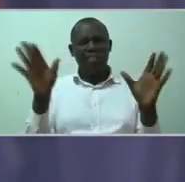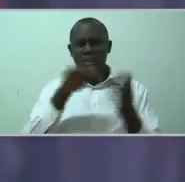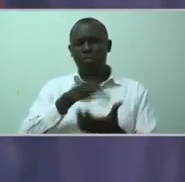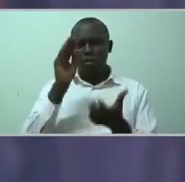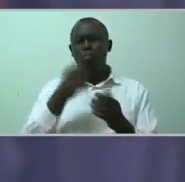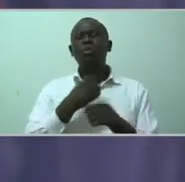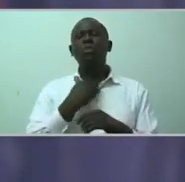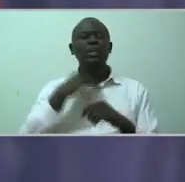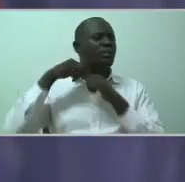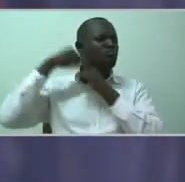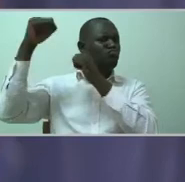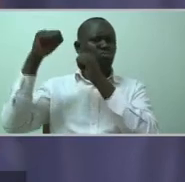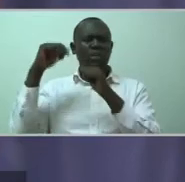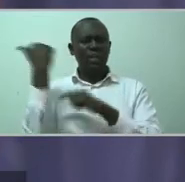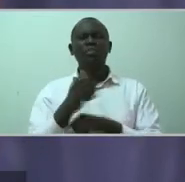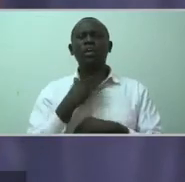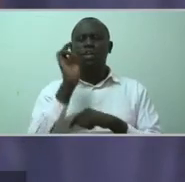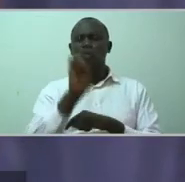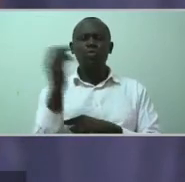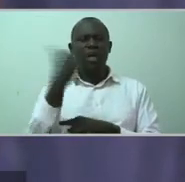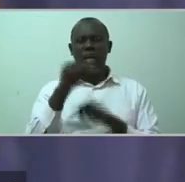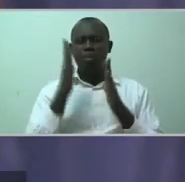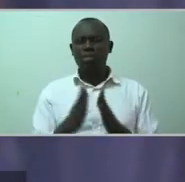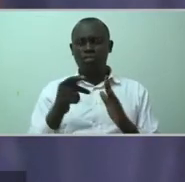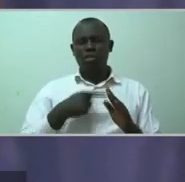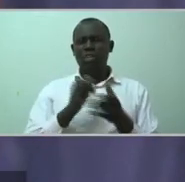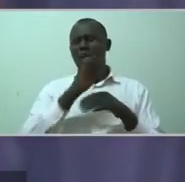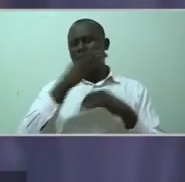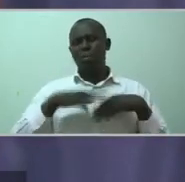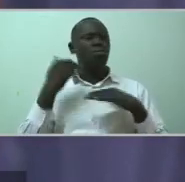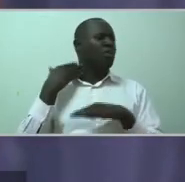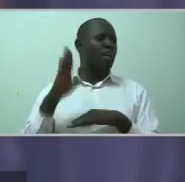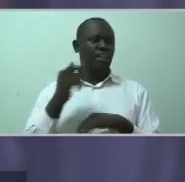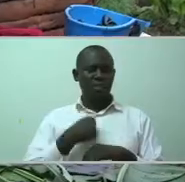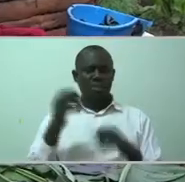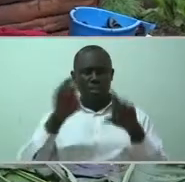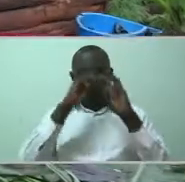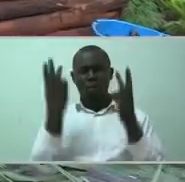felt rejected. It's like everybody had abandoned me.